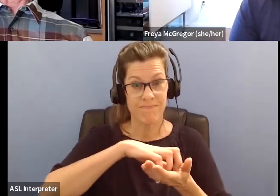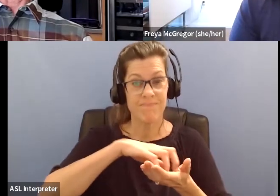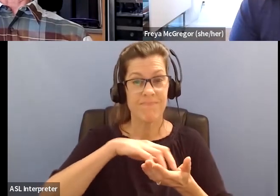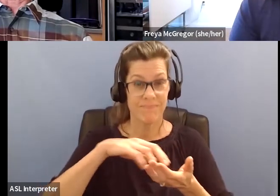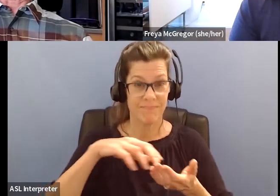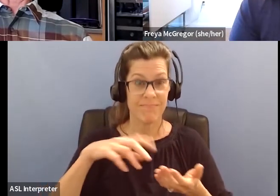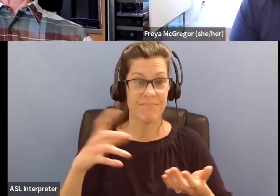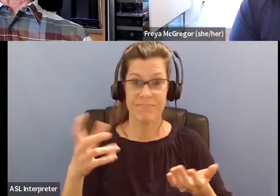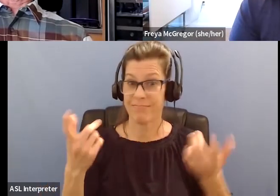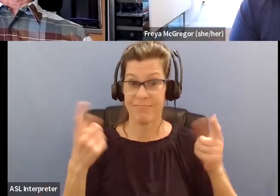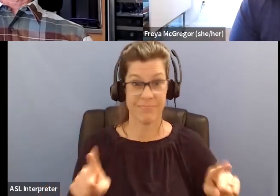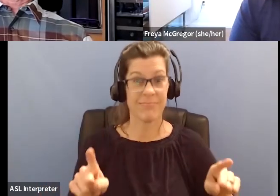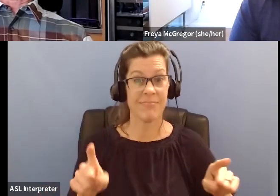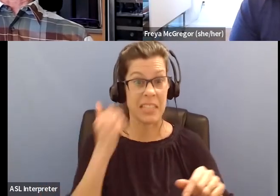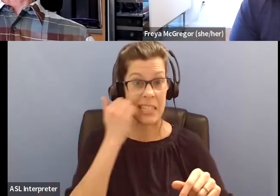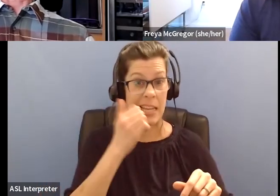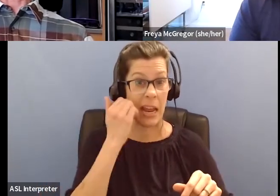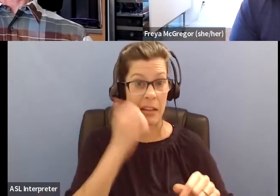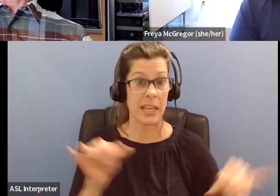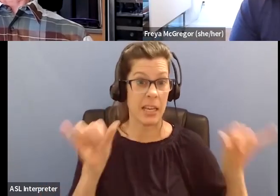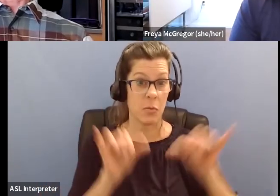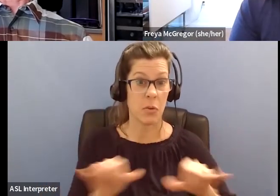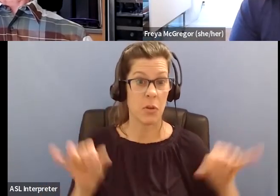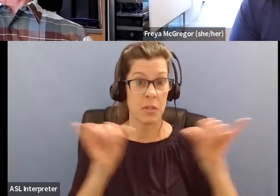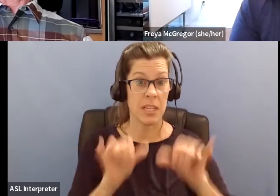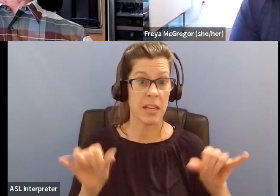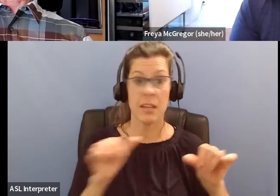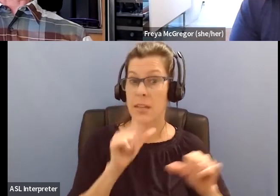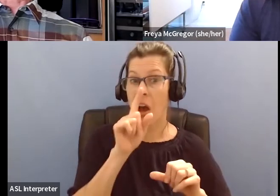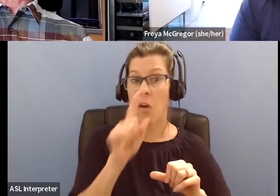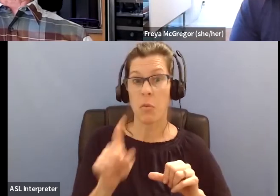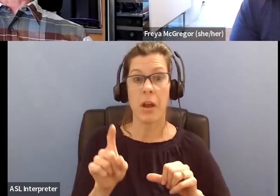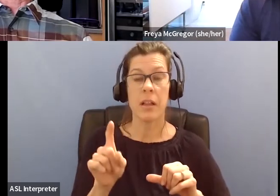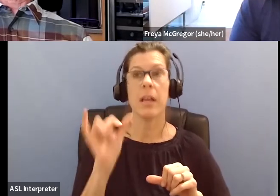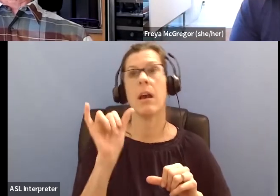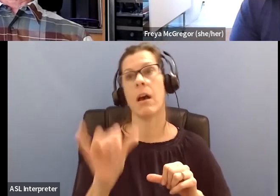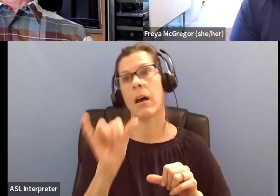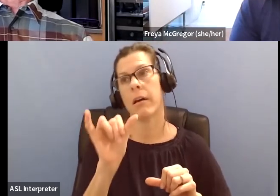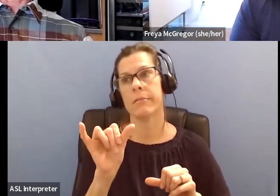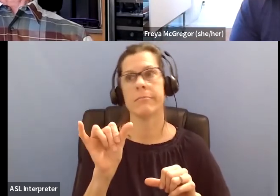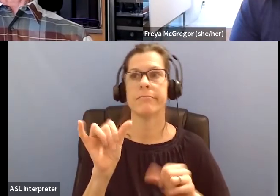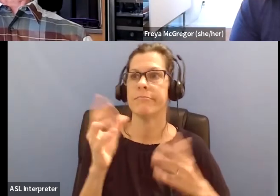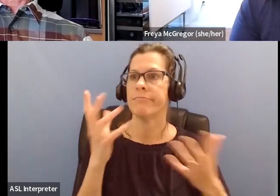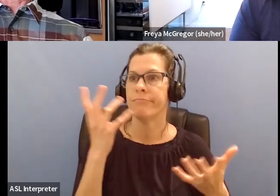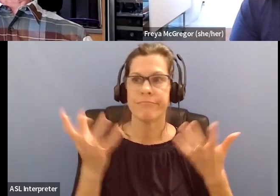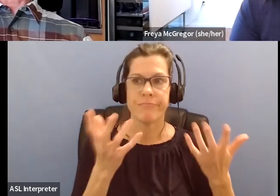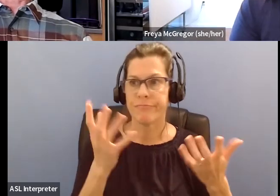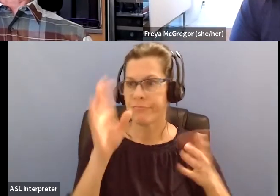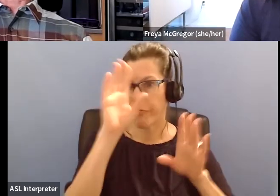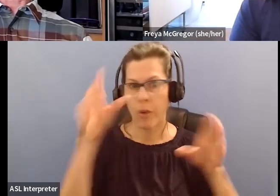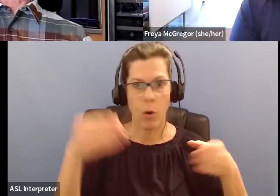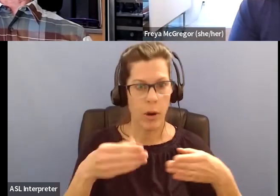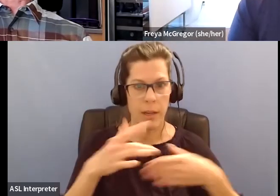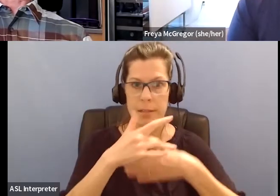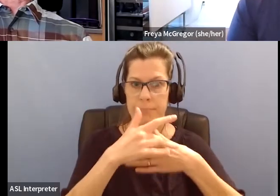my daily routine and I don't think about it if it's just a quick movement. But if I have to really